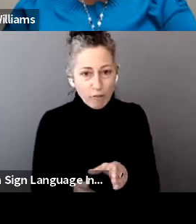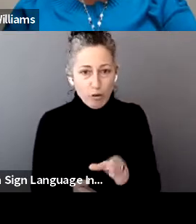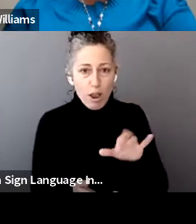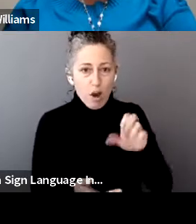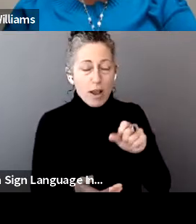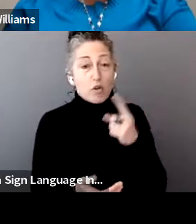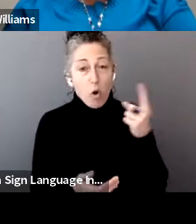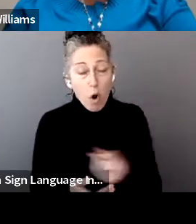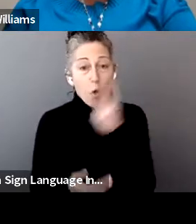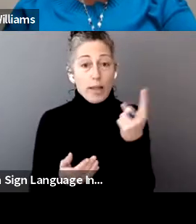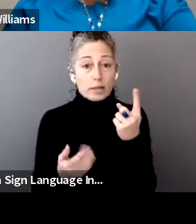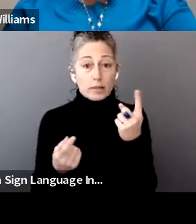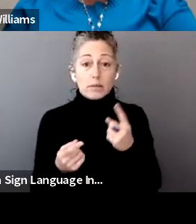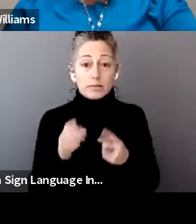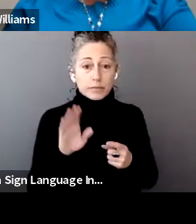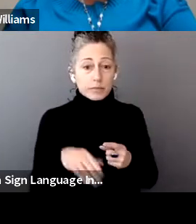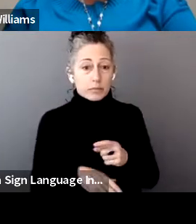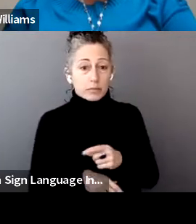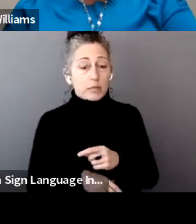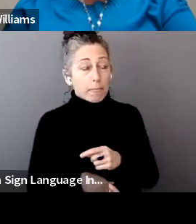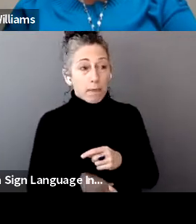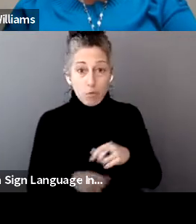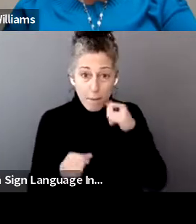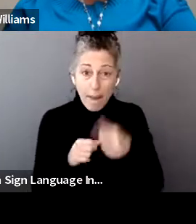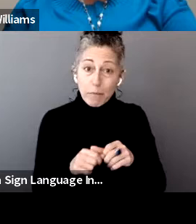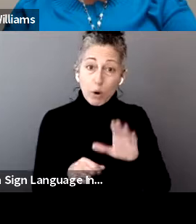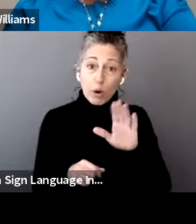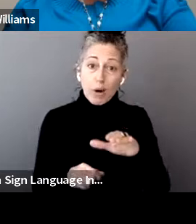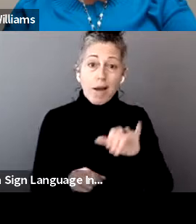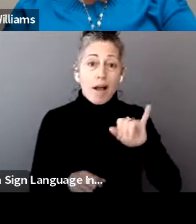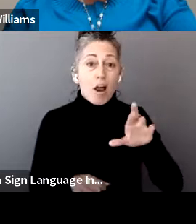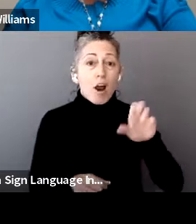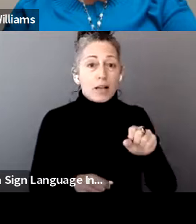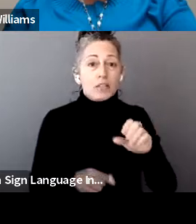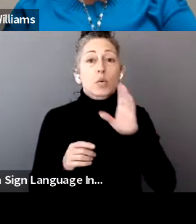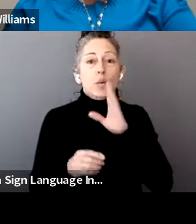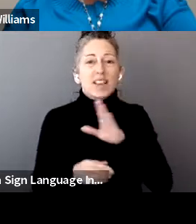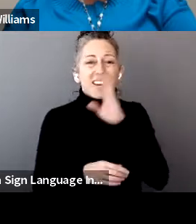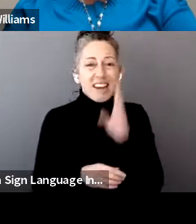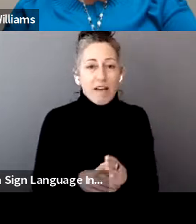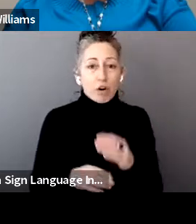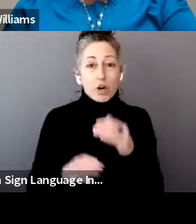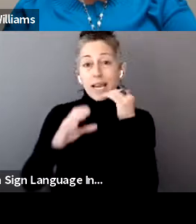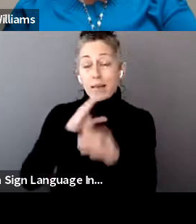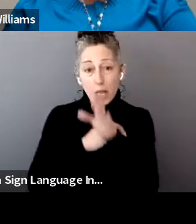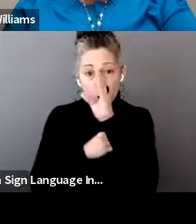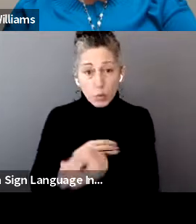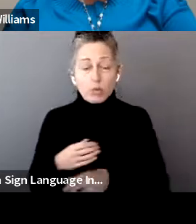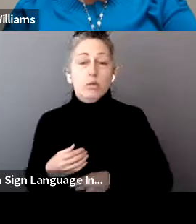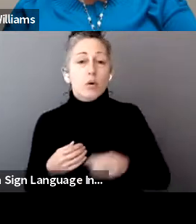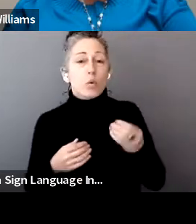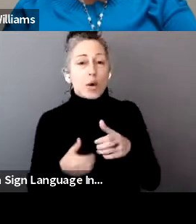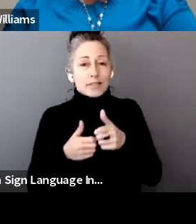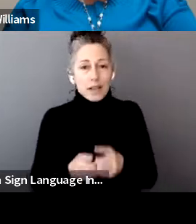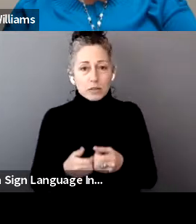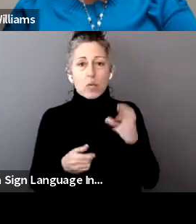Got that everyone? Because that's important. The IRS will not email you, text you, or call you. Is that what you